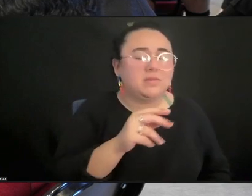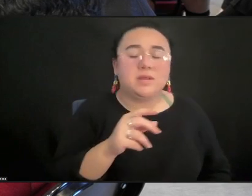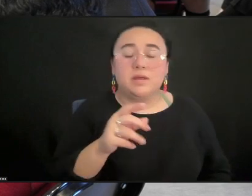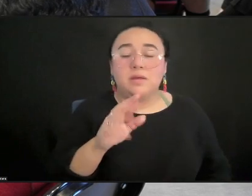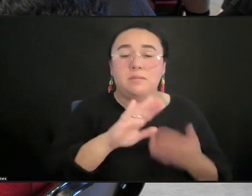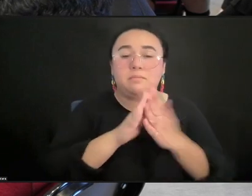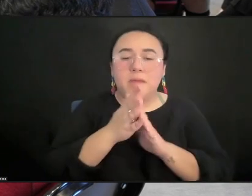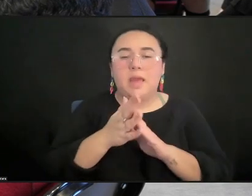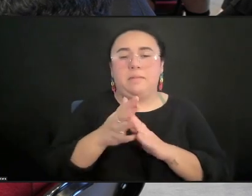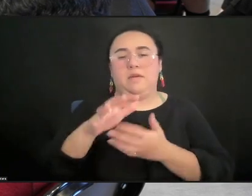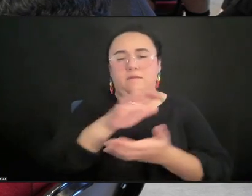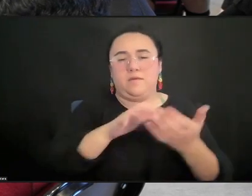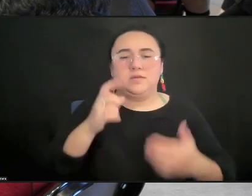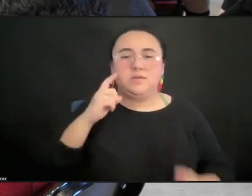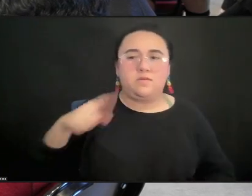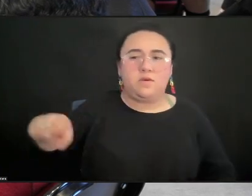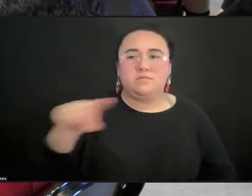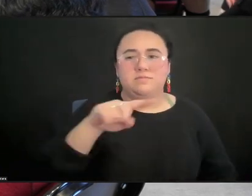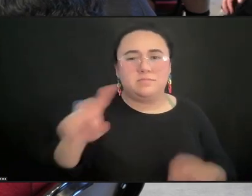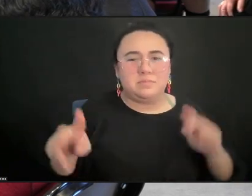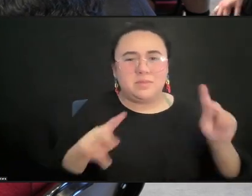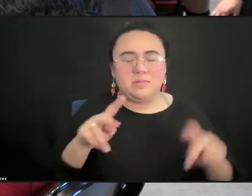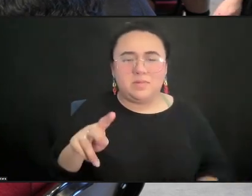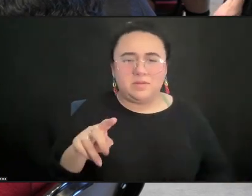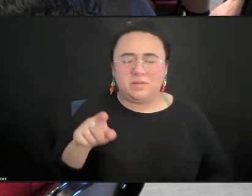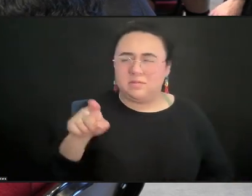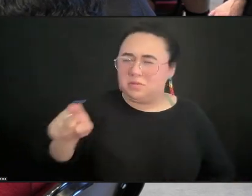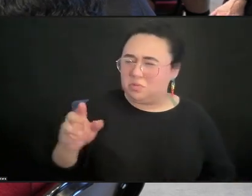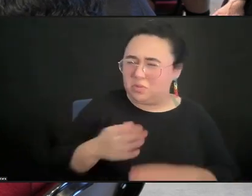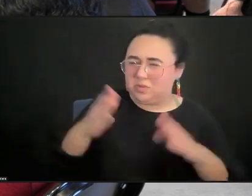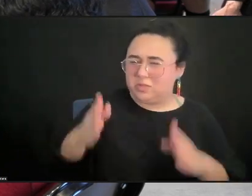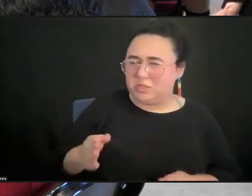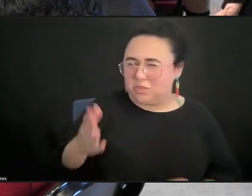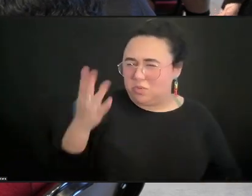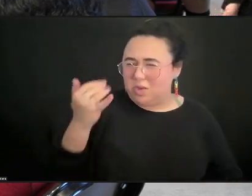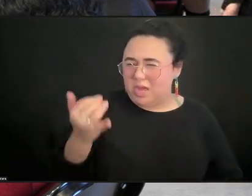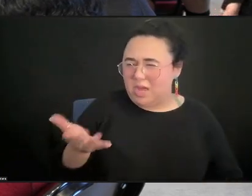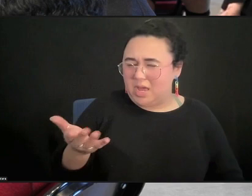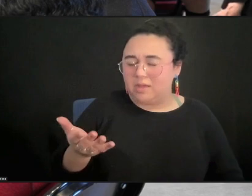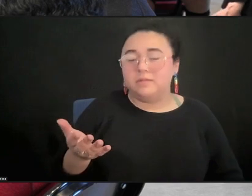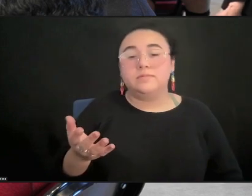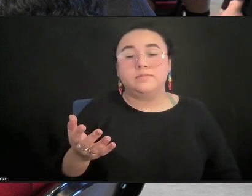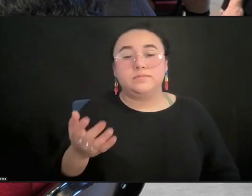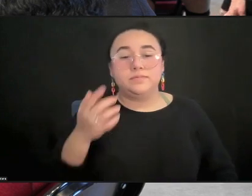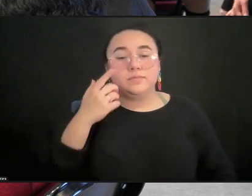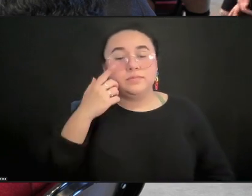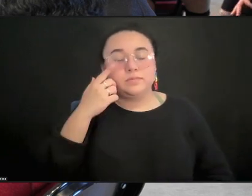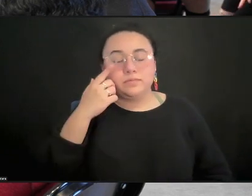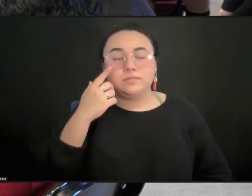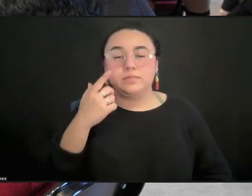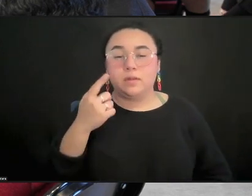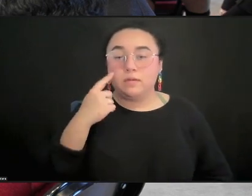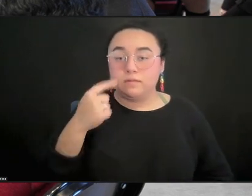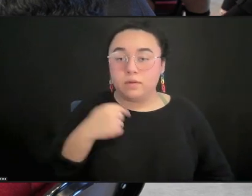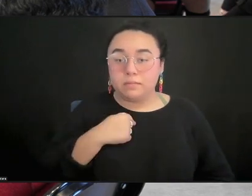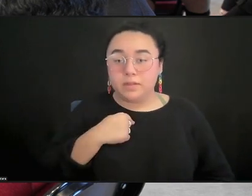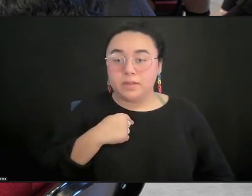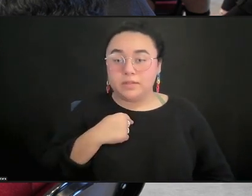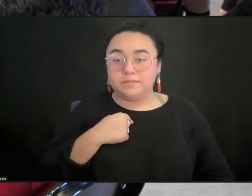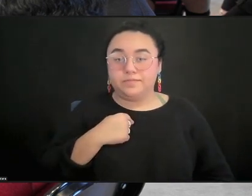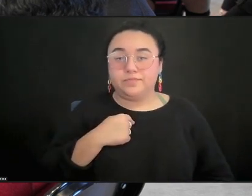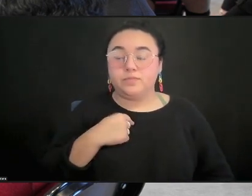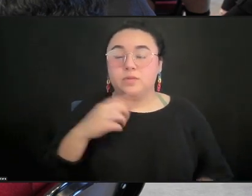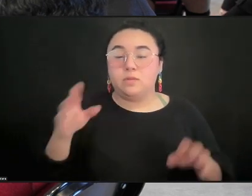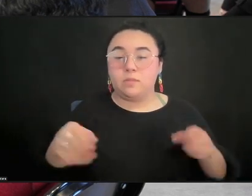for people, I think, for whatever reason. And I think, you know, to give credit or to give understanding